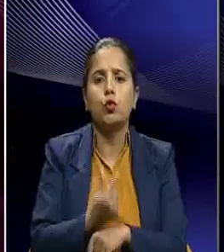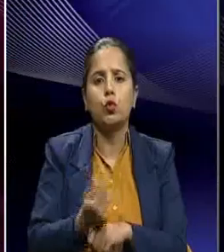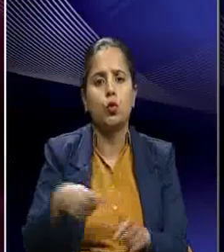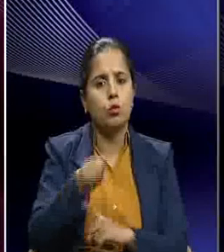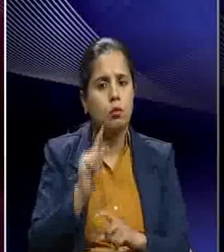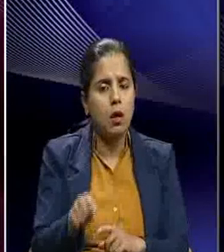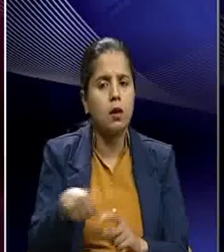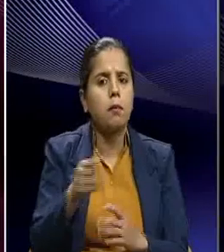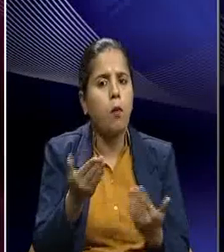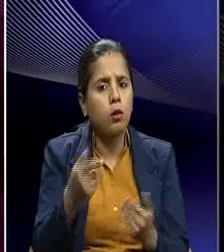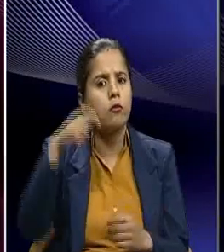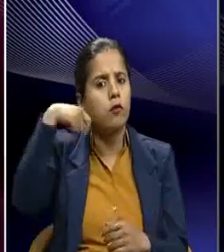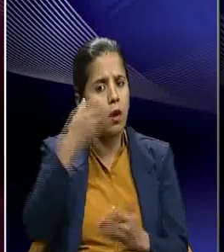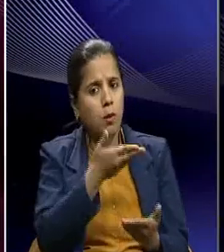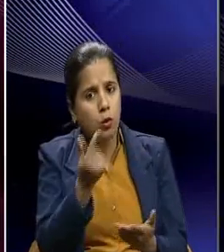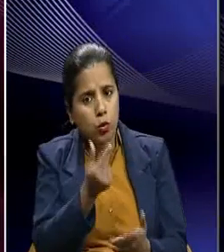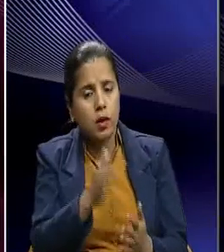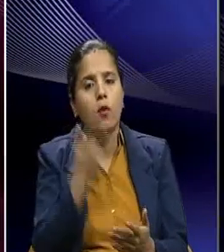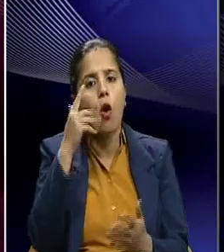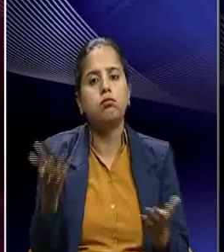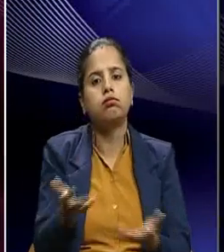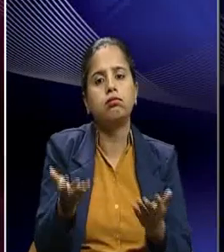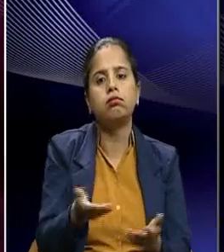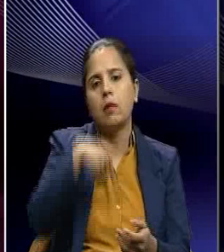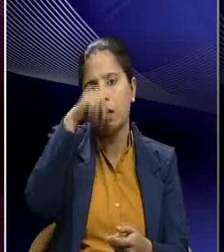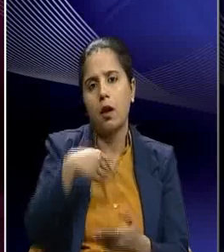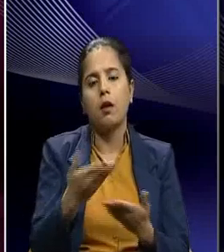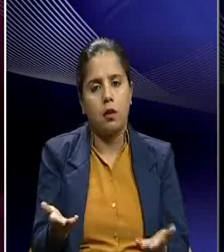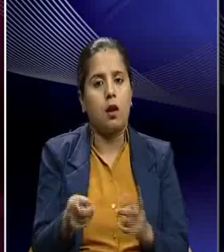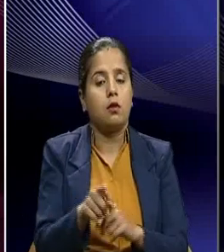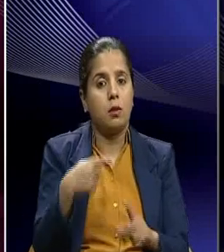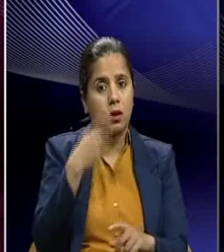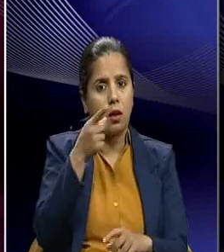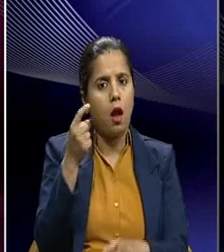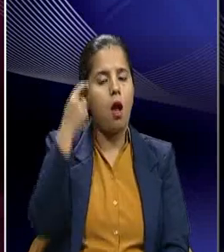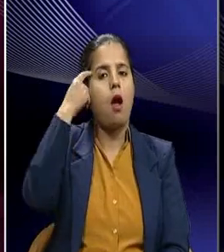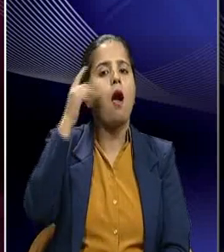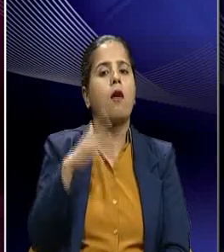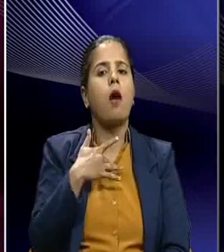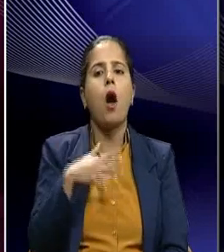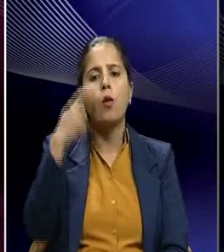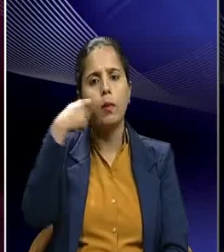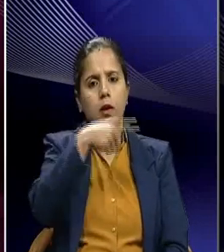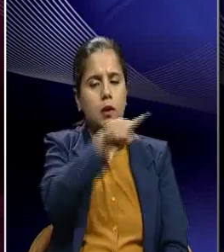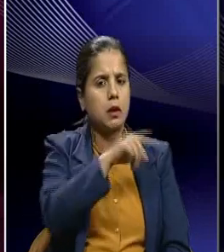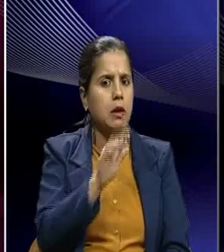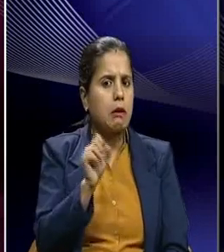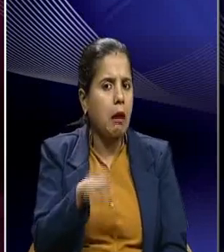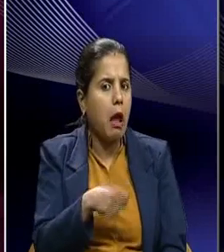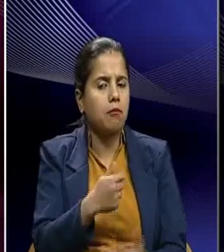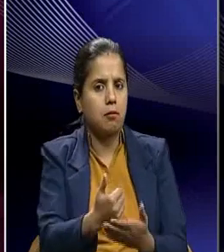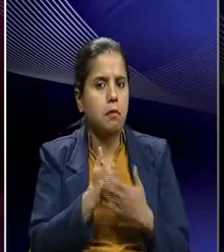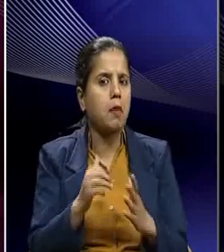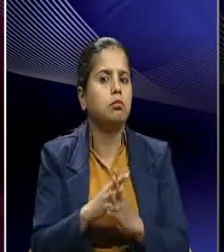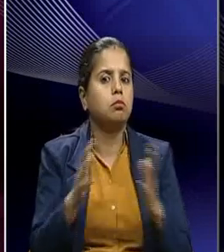potentialities of film for the welfare of the country. So in a way he was also realizing that how cinema can play an important role in the